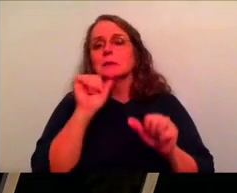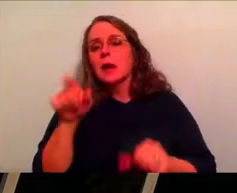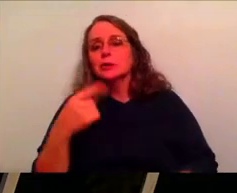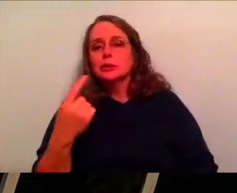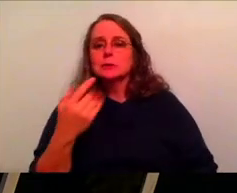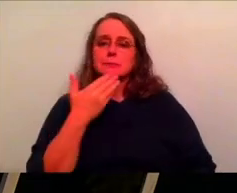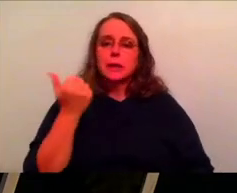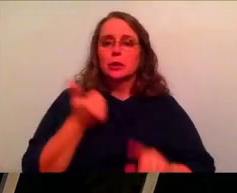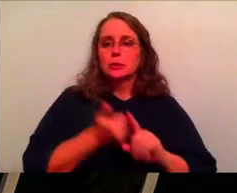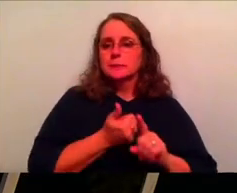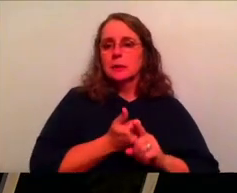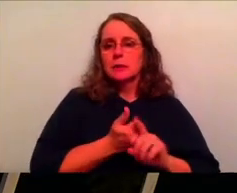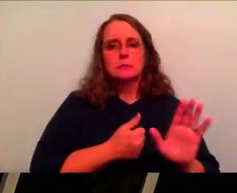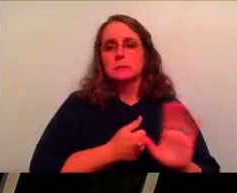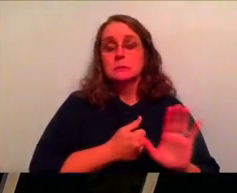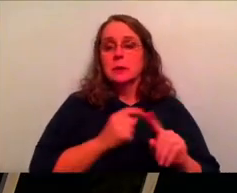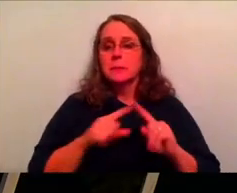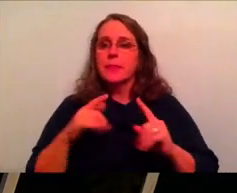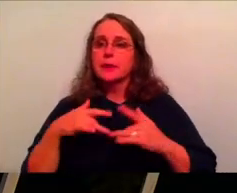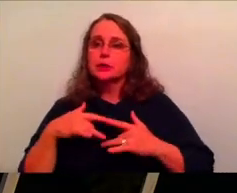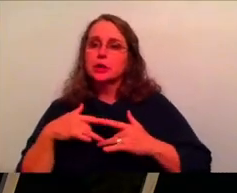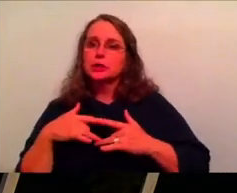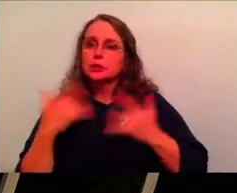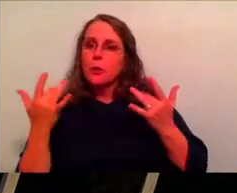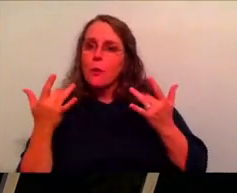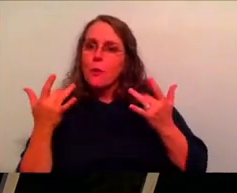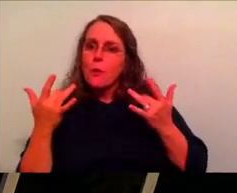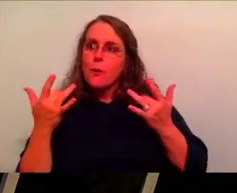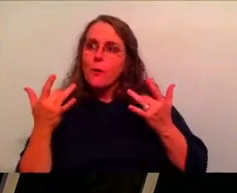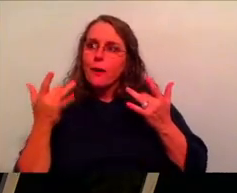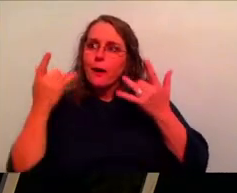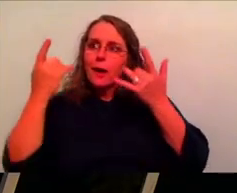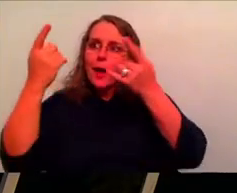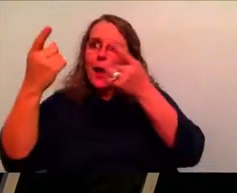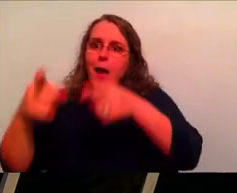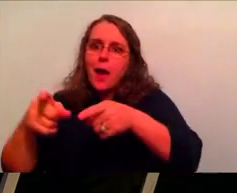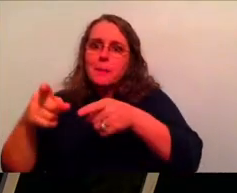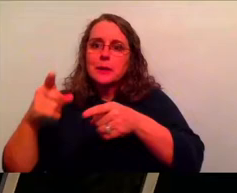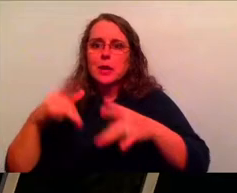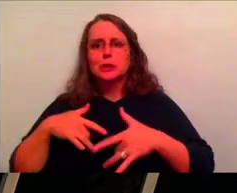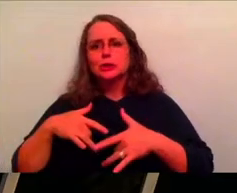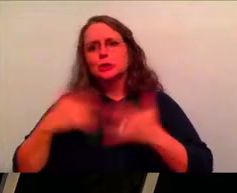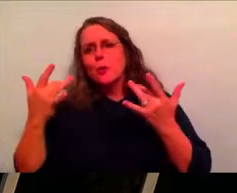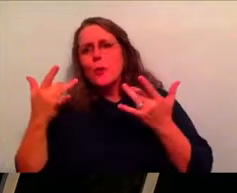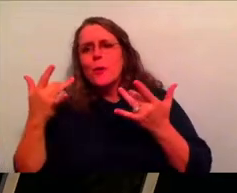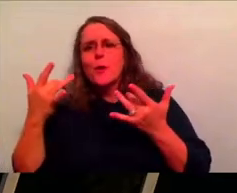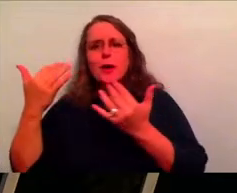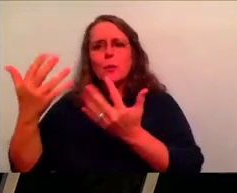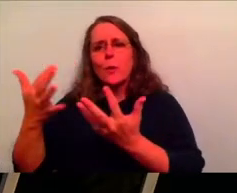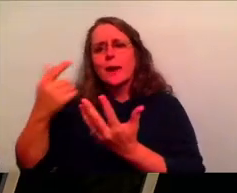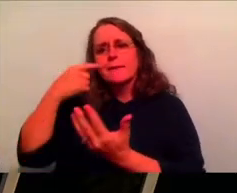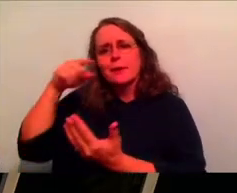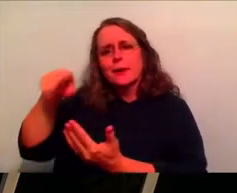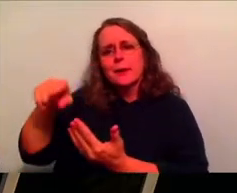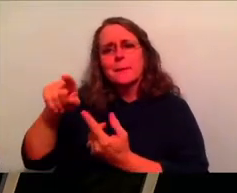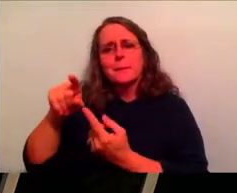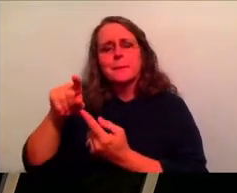himself, but there was a joy set before him. There's a joy that awaited him. And the way that that joy was achieved was through obedience to